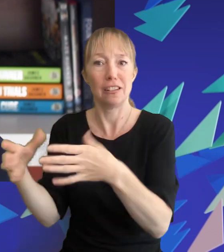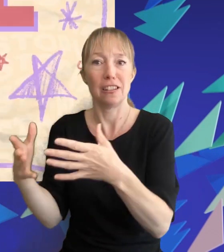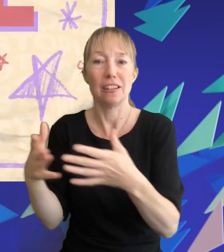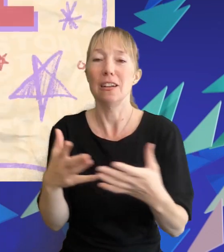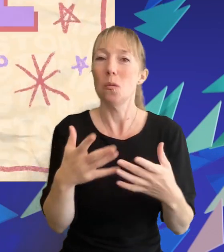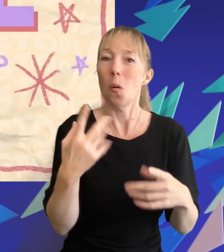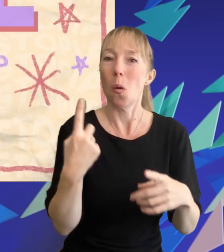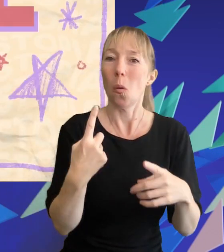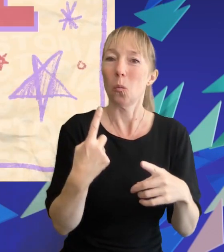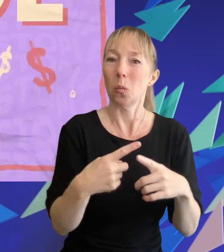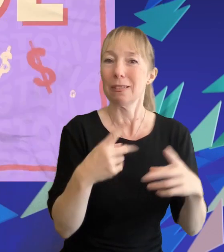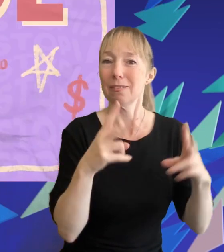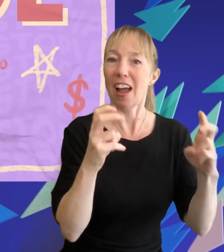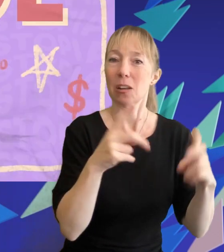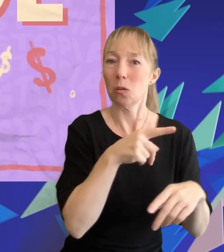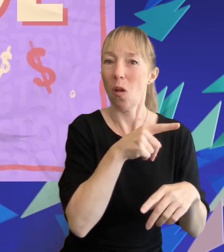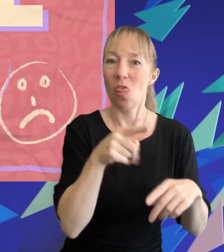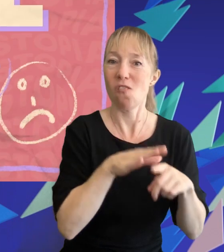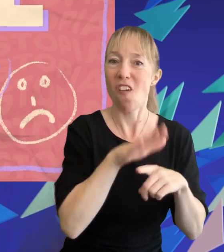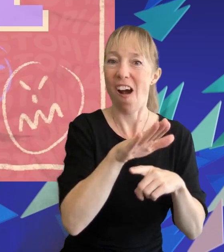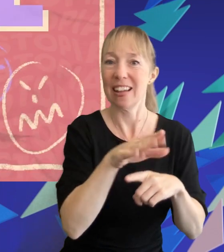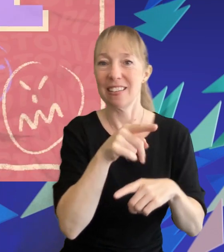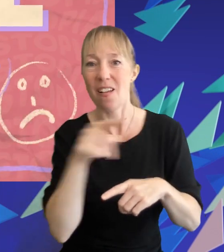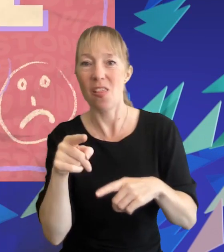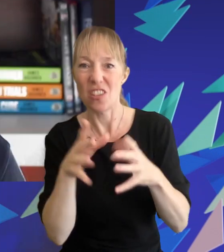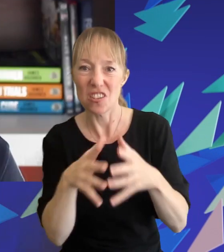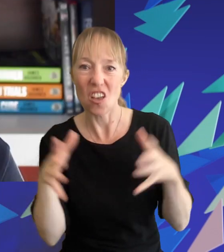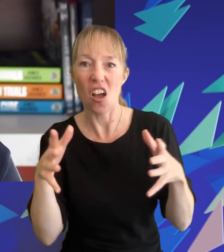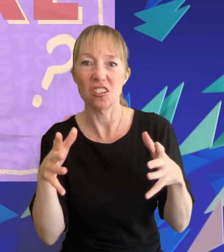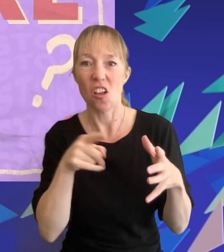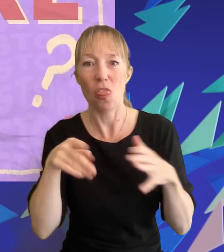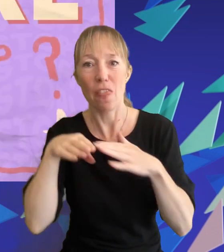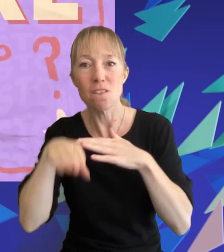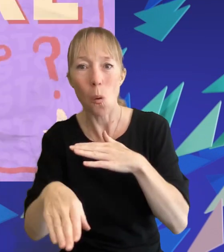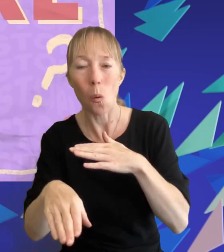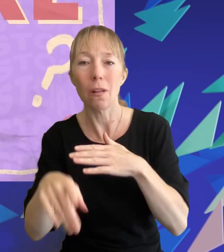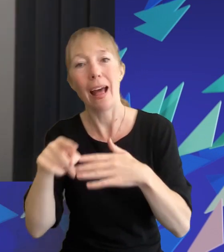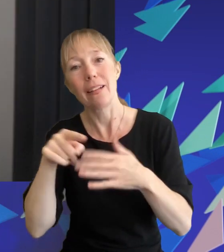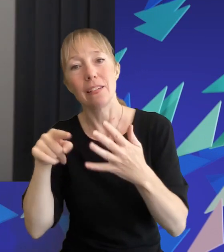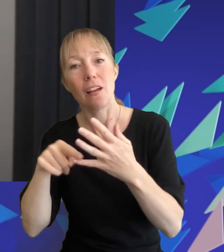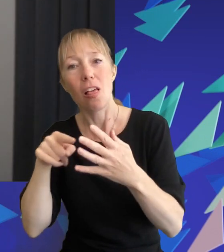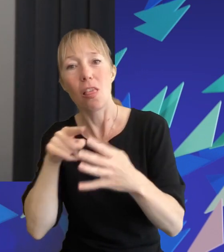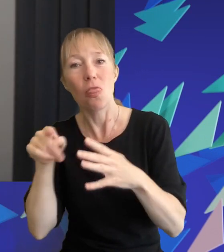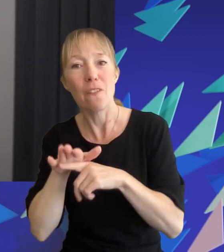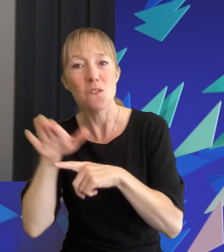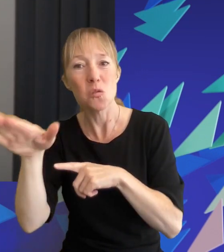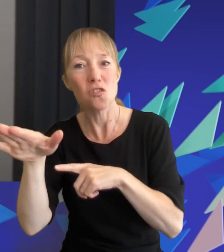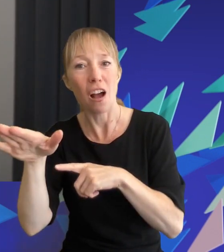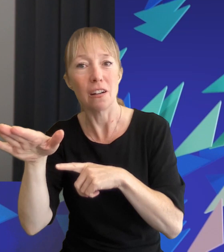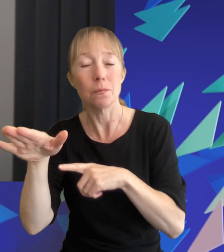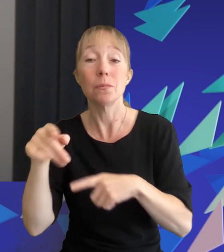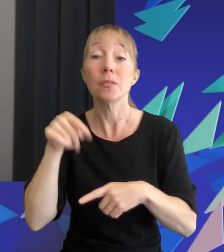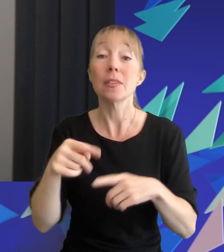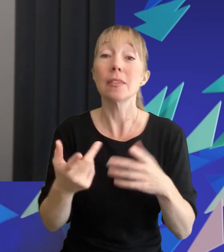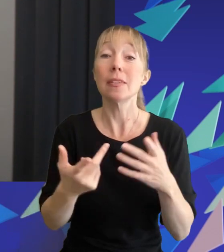the the rise the surge the fall and the future this event blends video